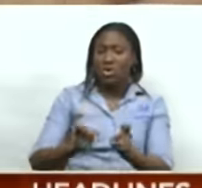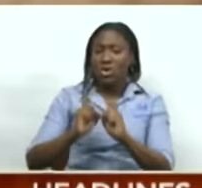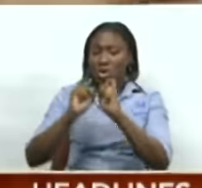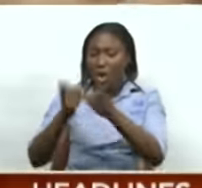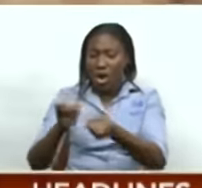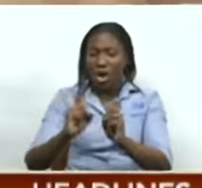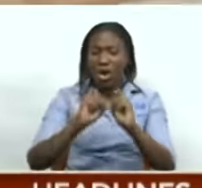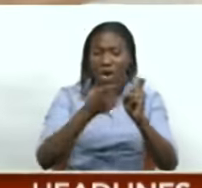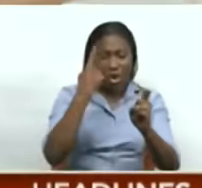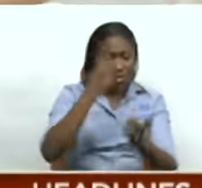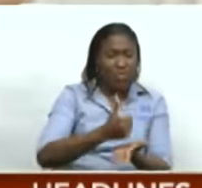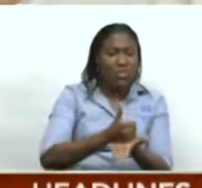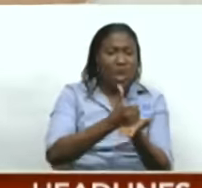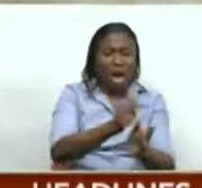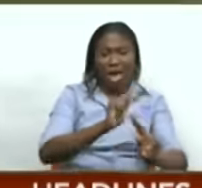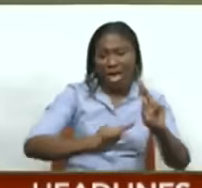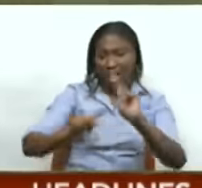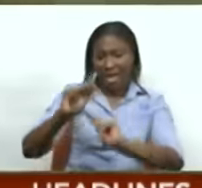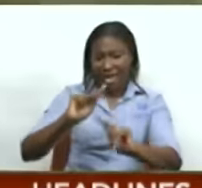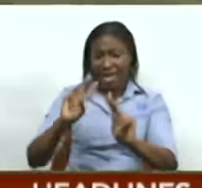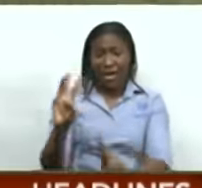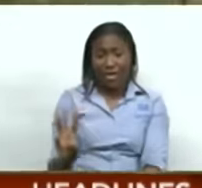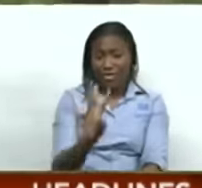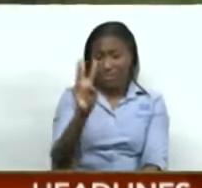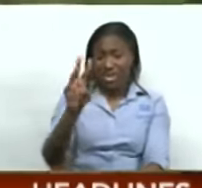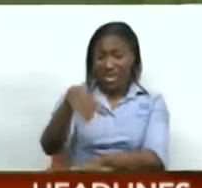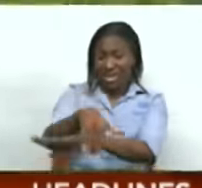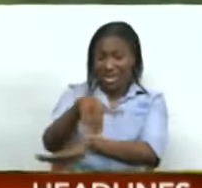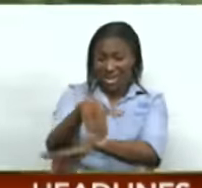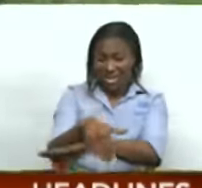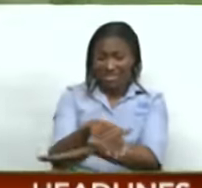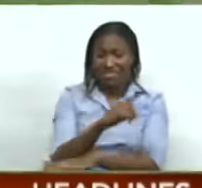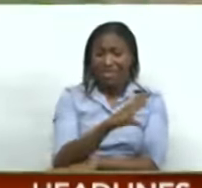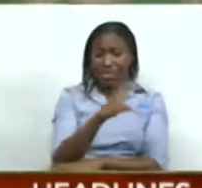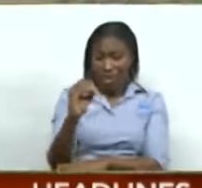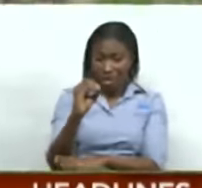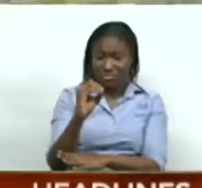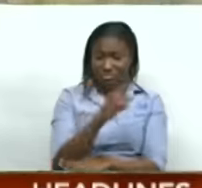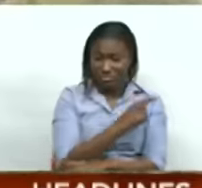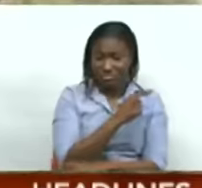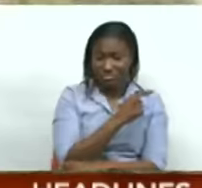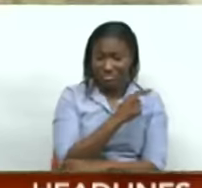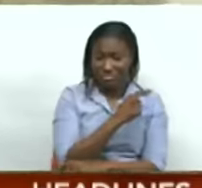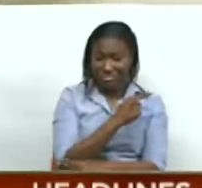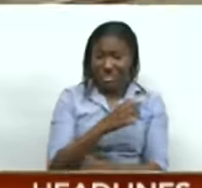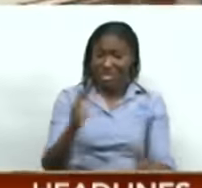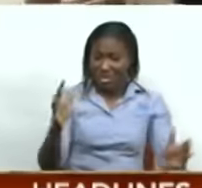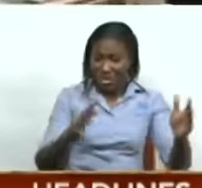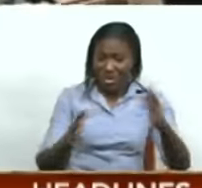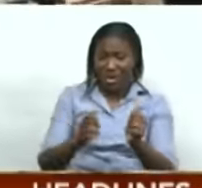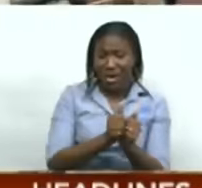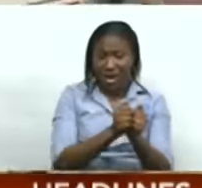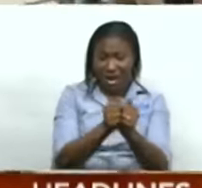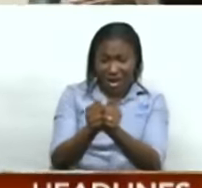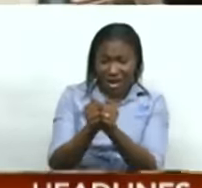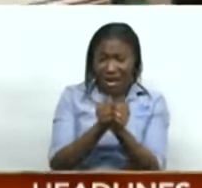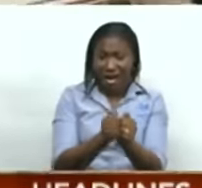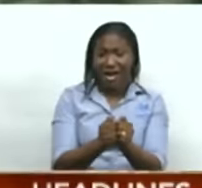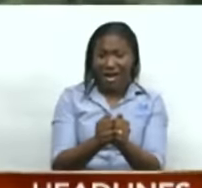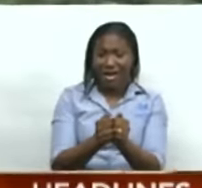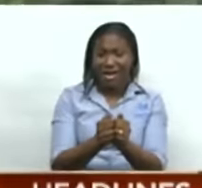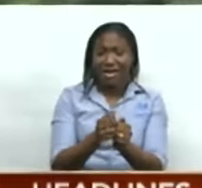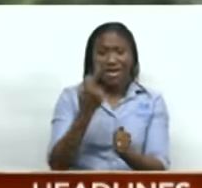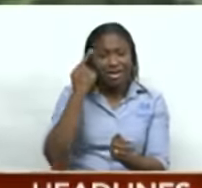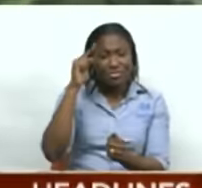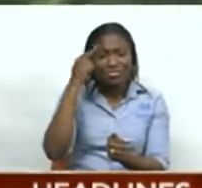responsibility pillars. On Wednesday evening, ProMan brought together its flagship partners and beneficiary organizations